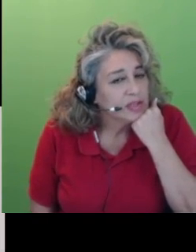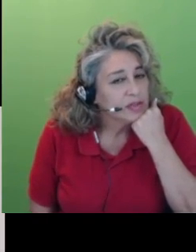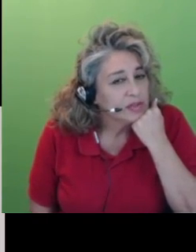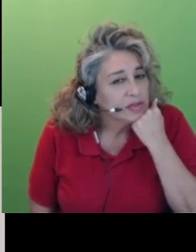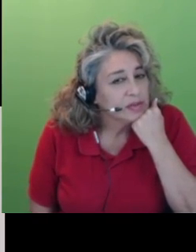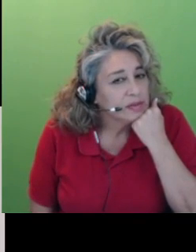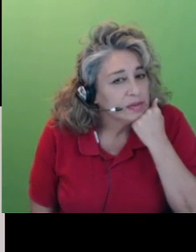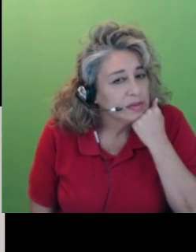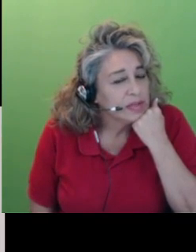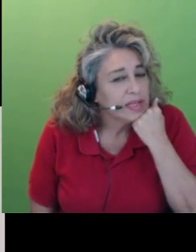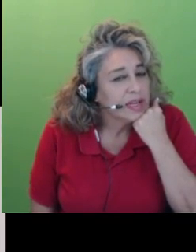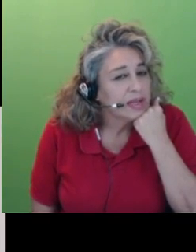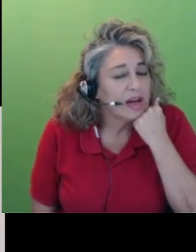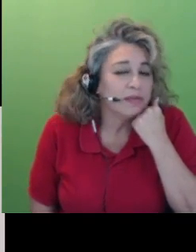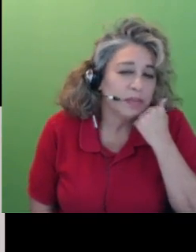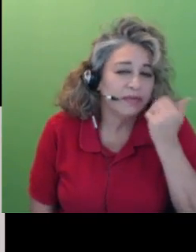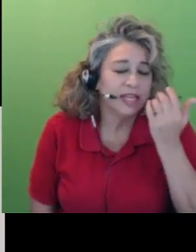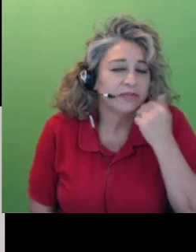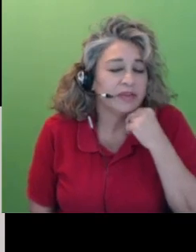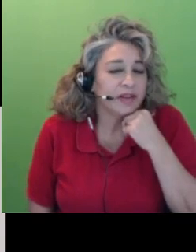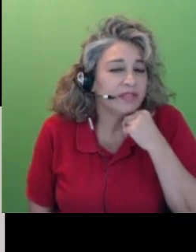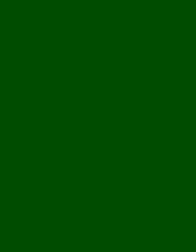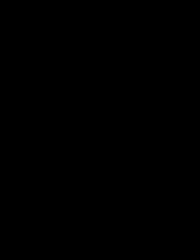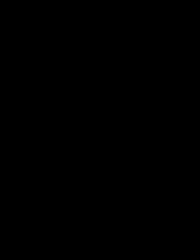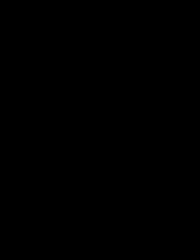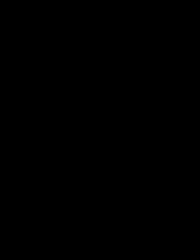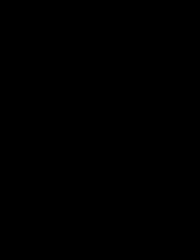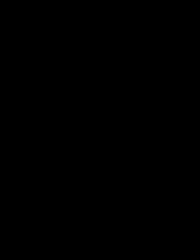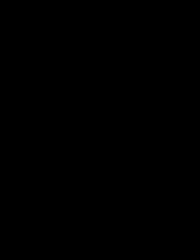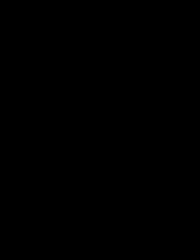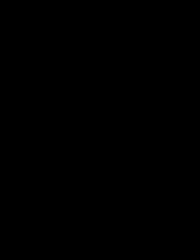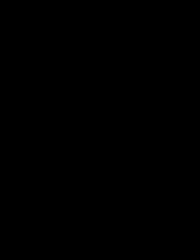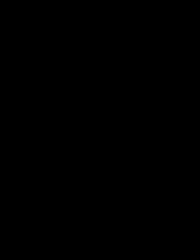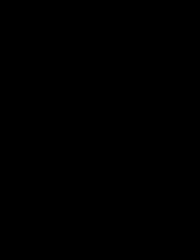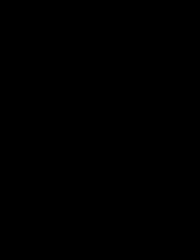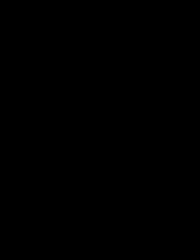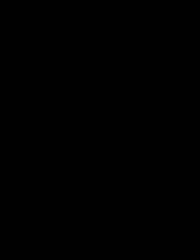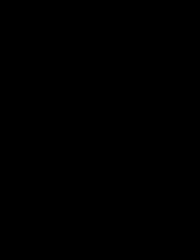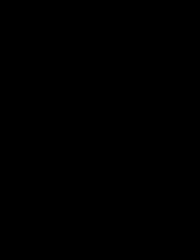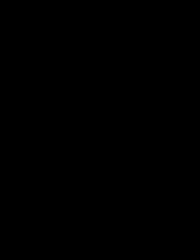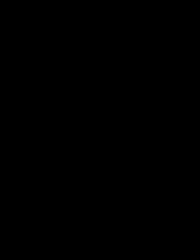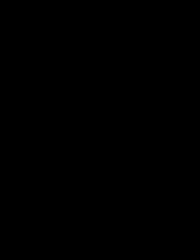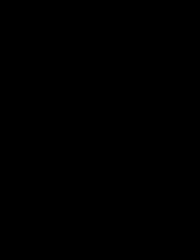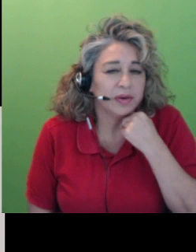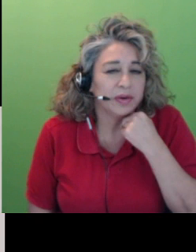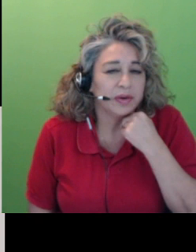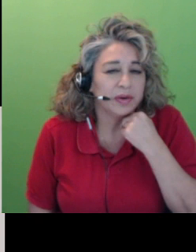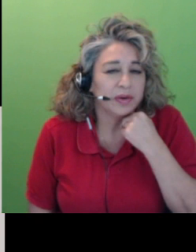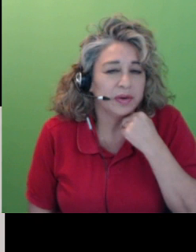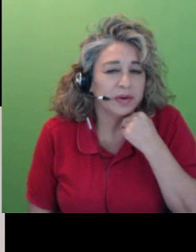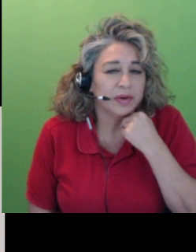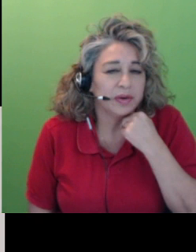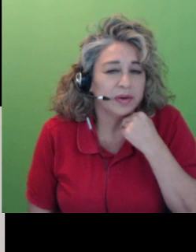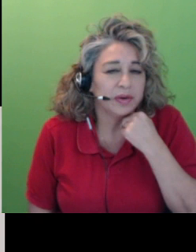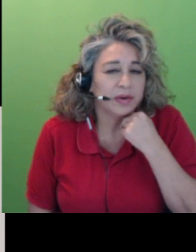that god provides for even the birds in the sky that won't he provide for you